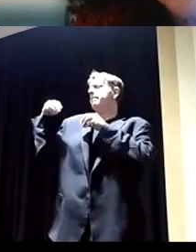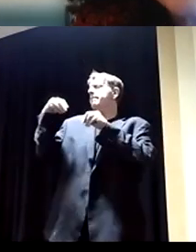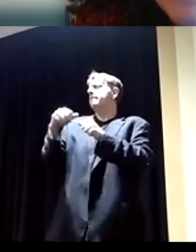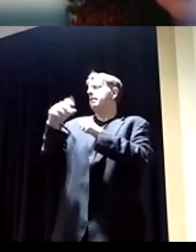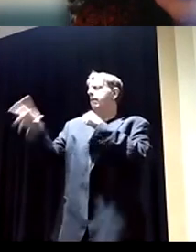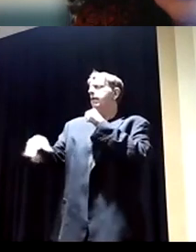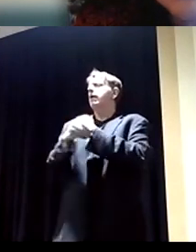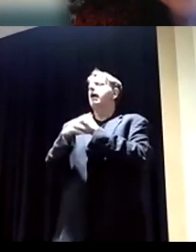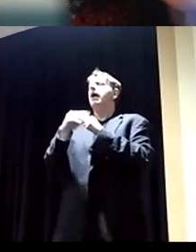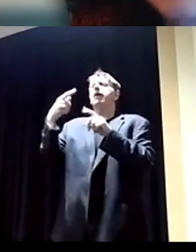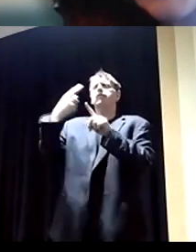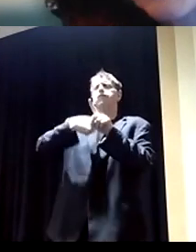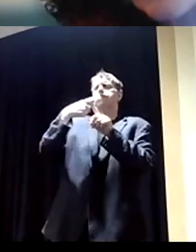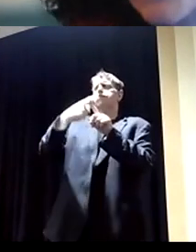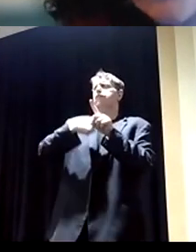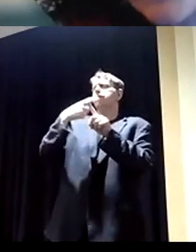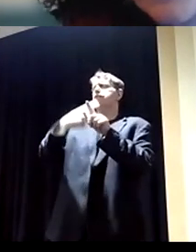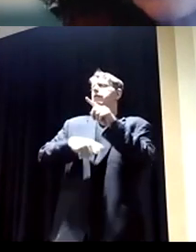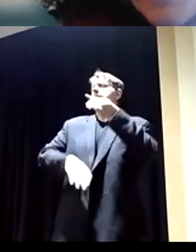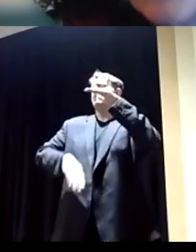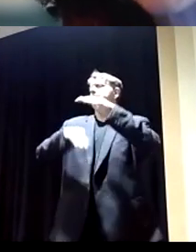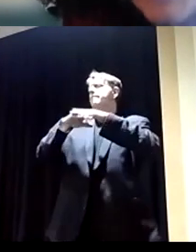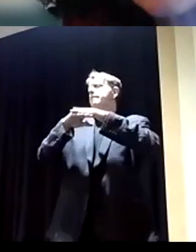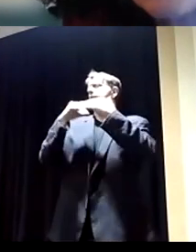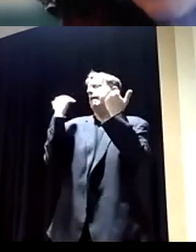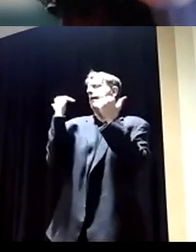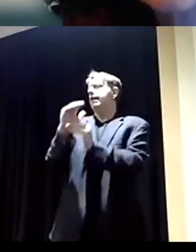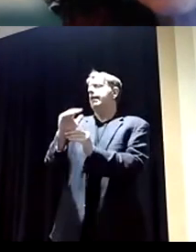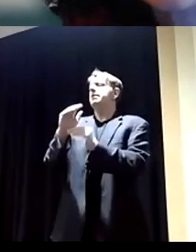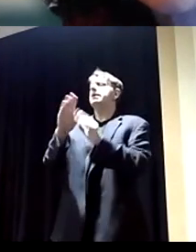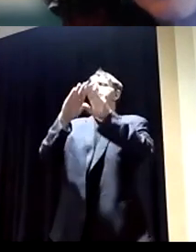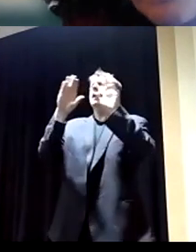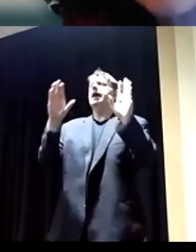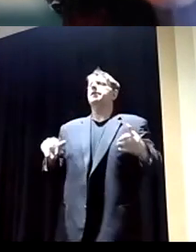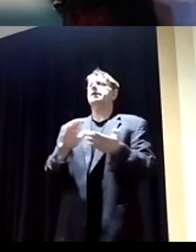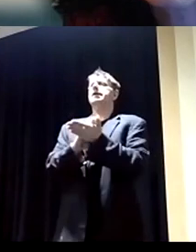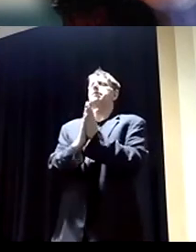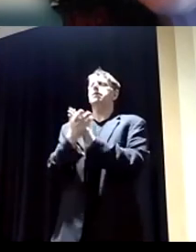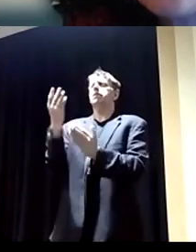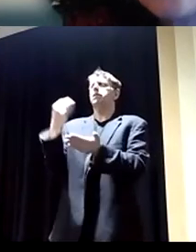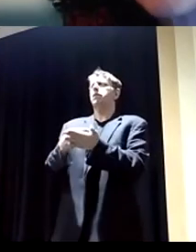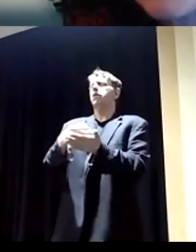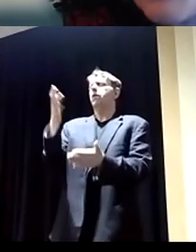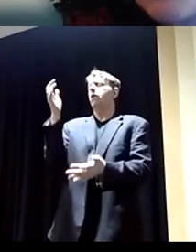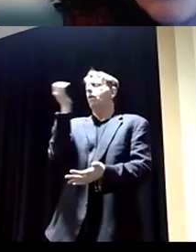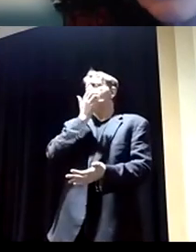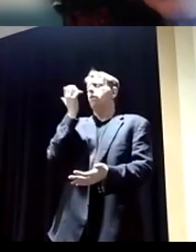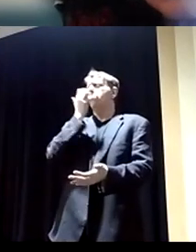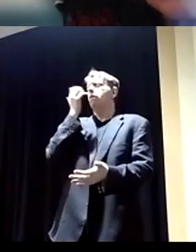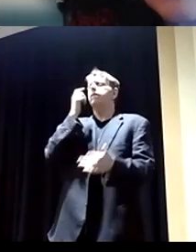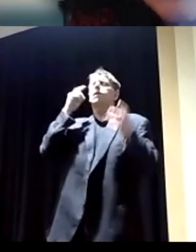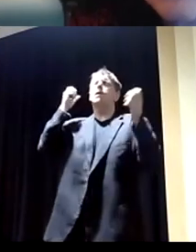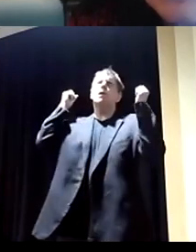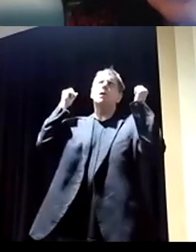rent cap, price caps. We really, housing has become too expensive for many people.